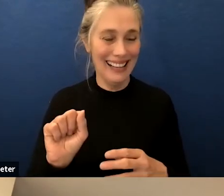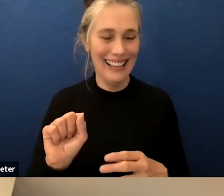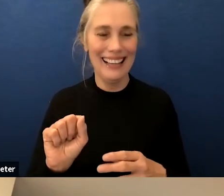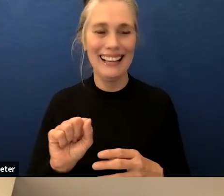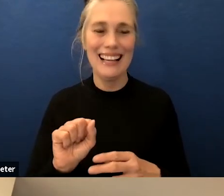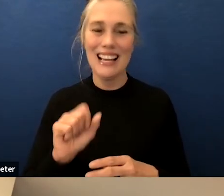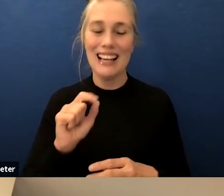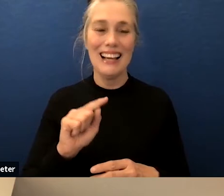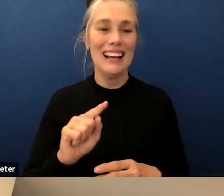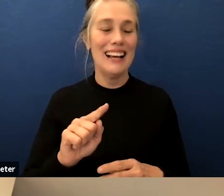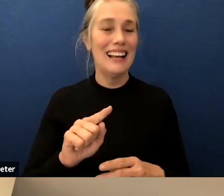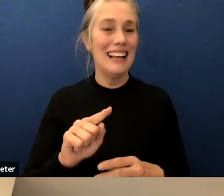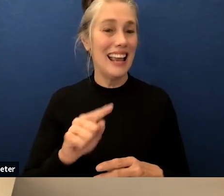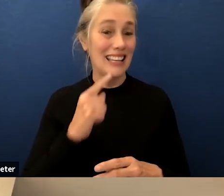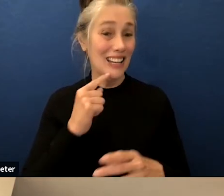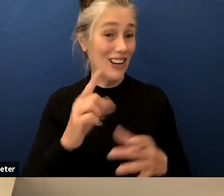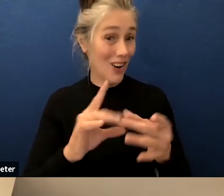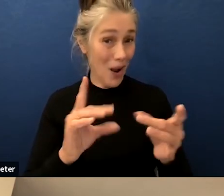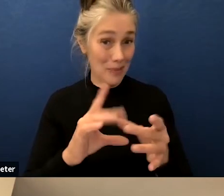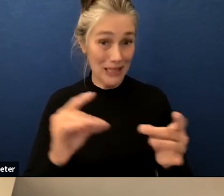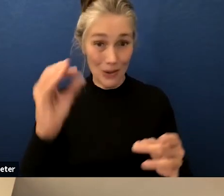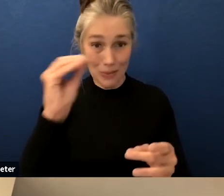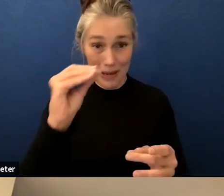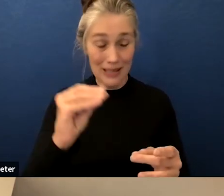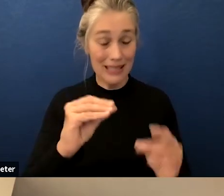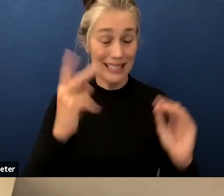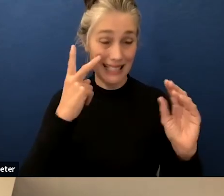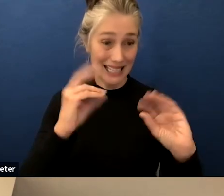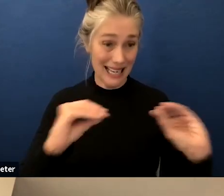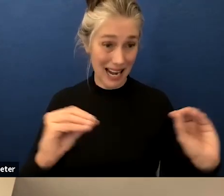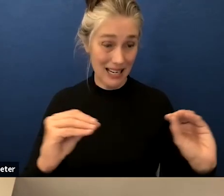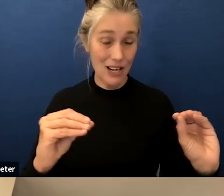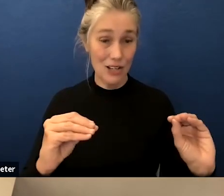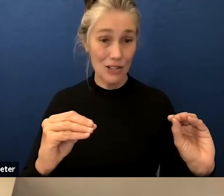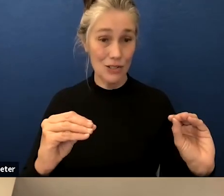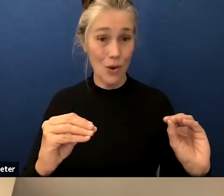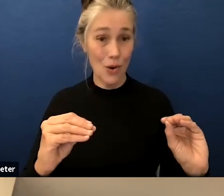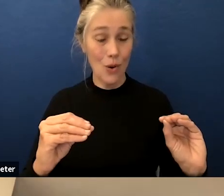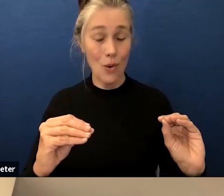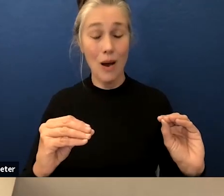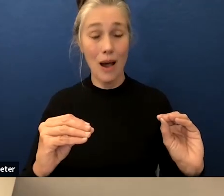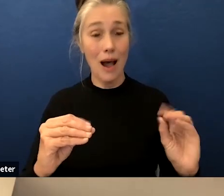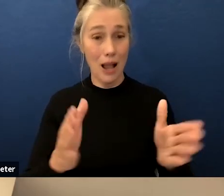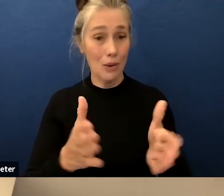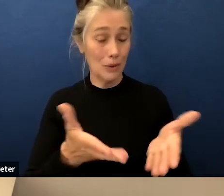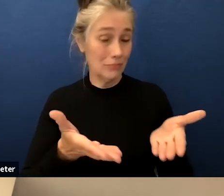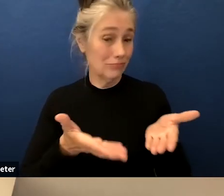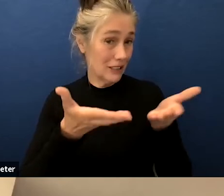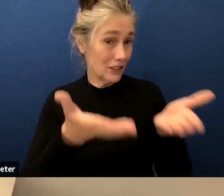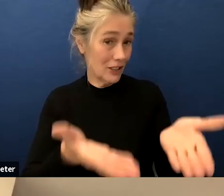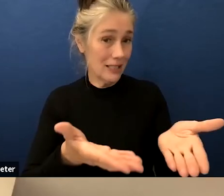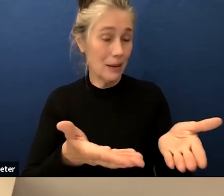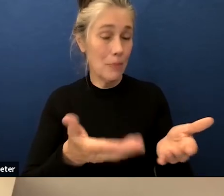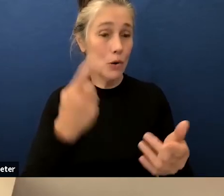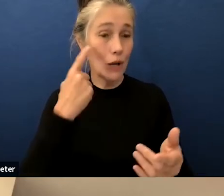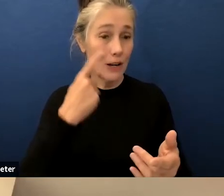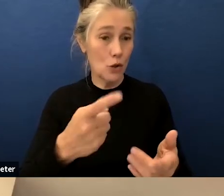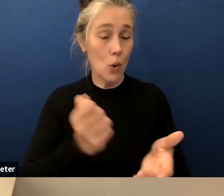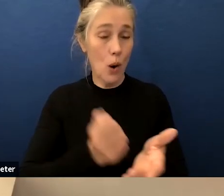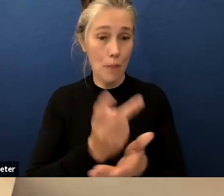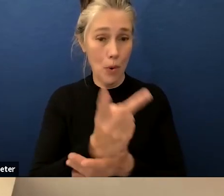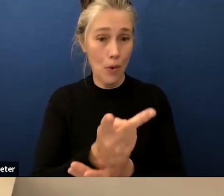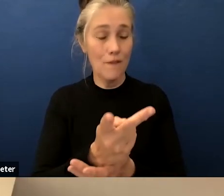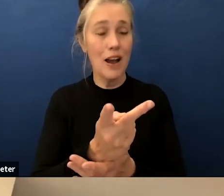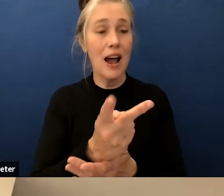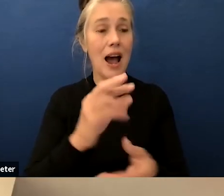seeing none i'd like to call for a motion to approve action item number three the annual report of teacher assignments